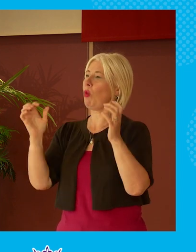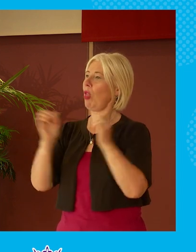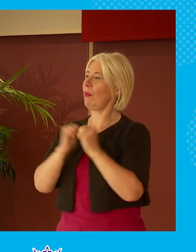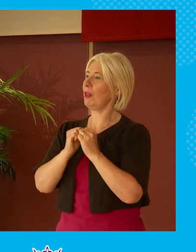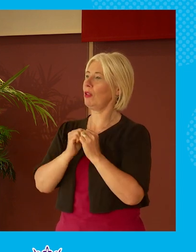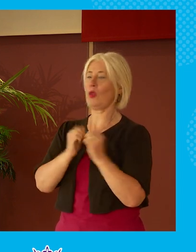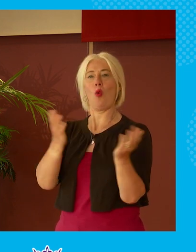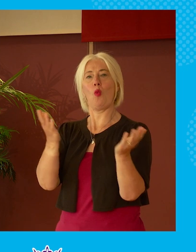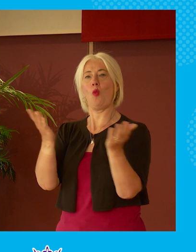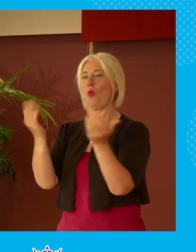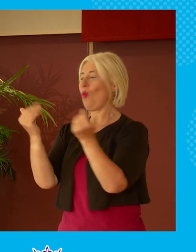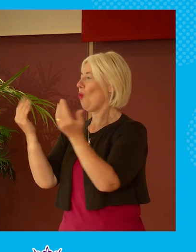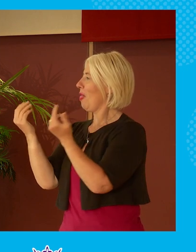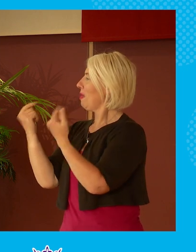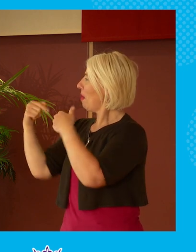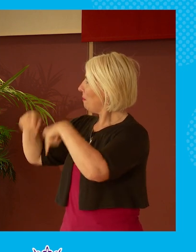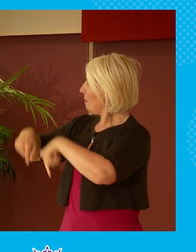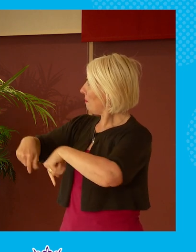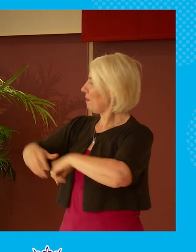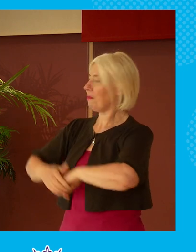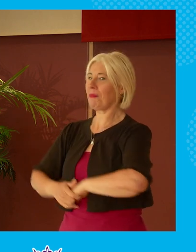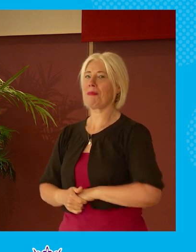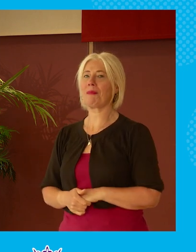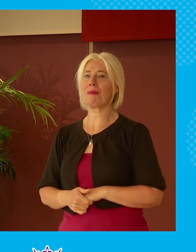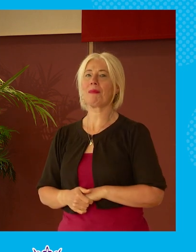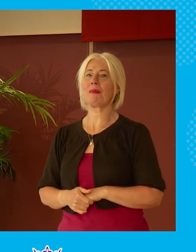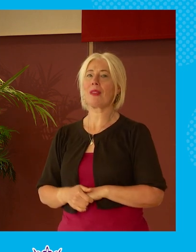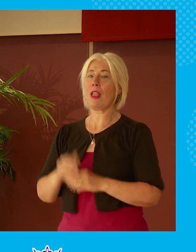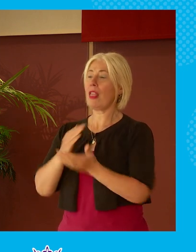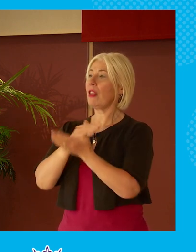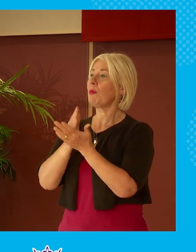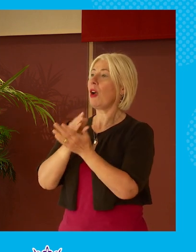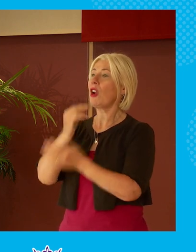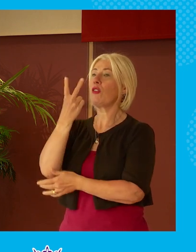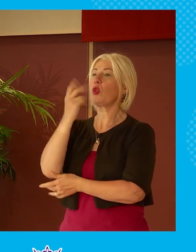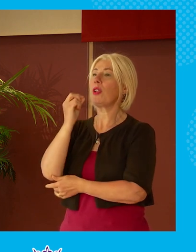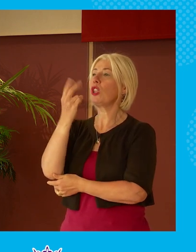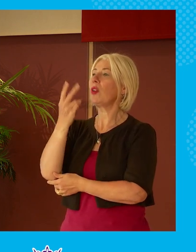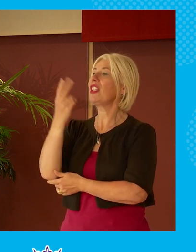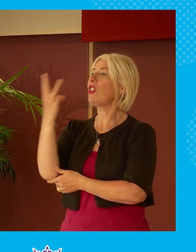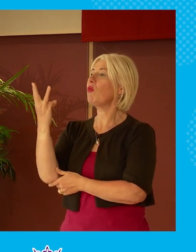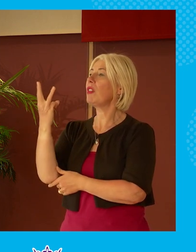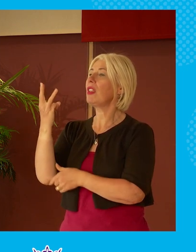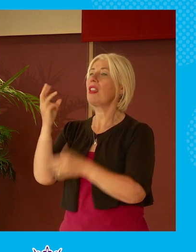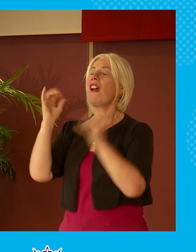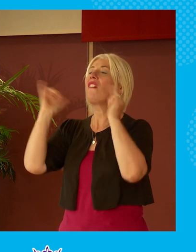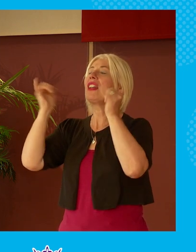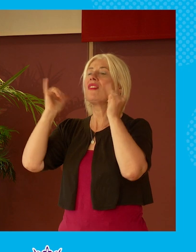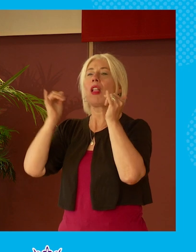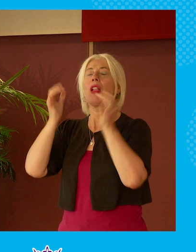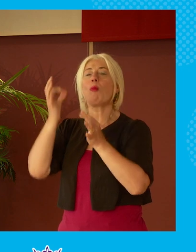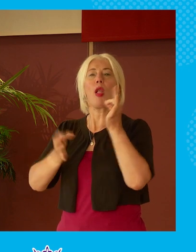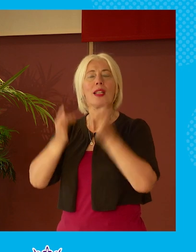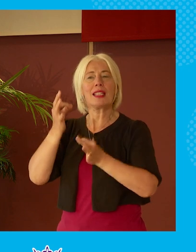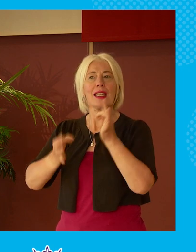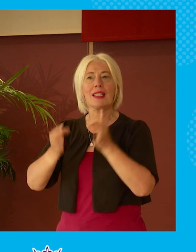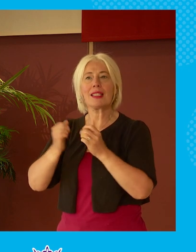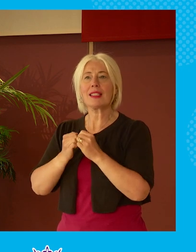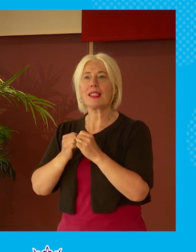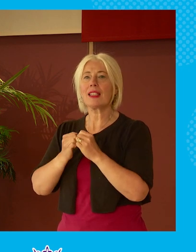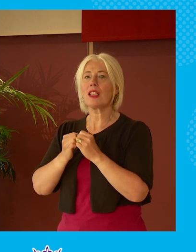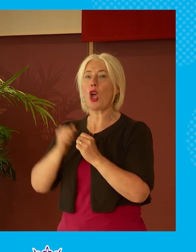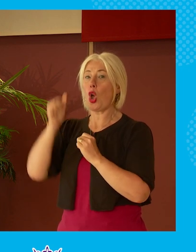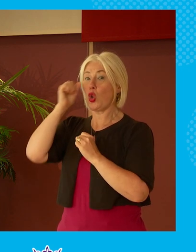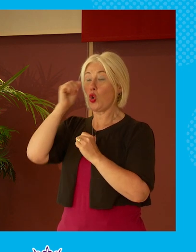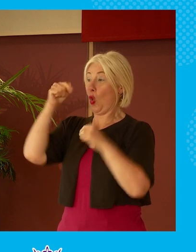to all of you to this event as part of the 2023 Festival of Politics. As some of will know